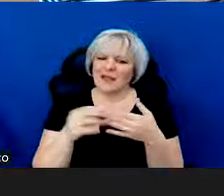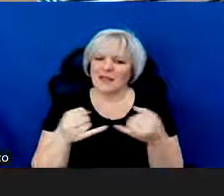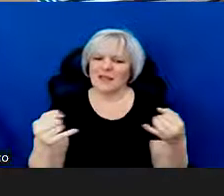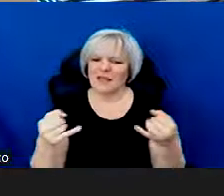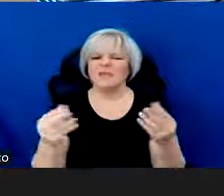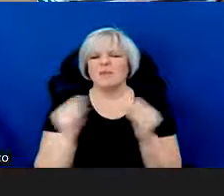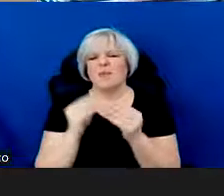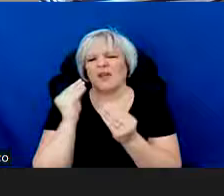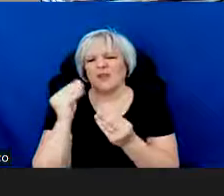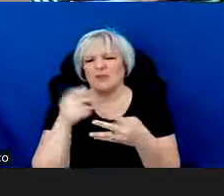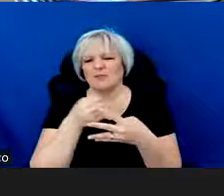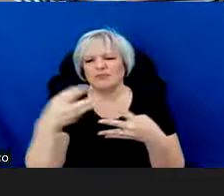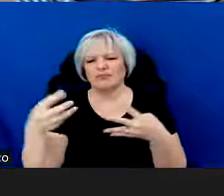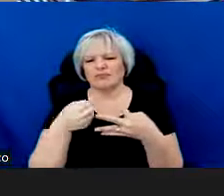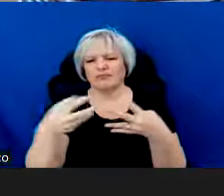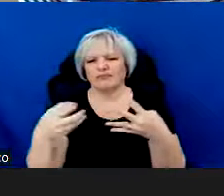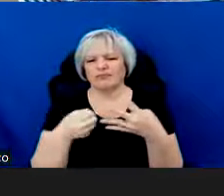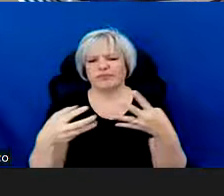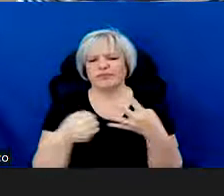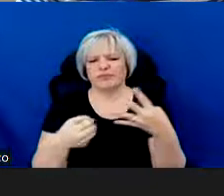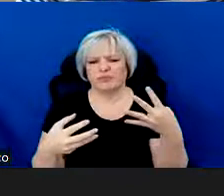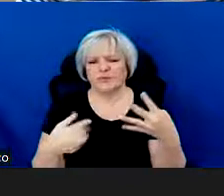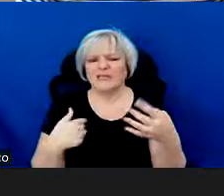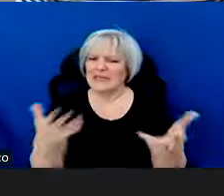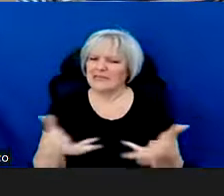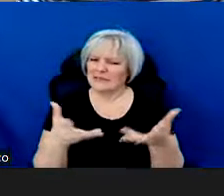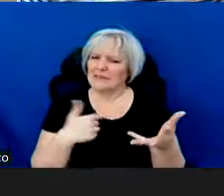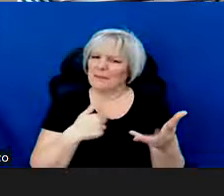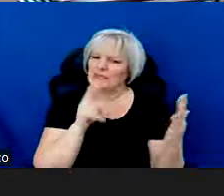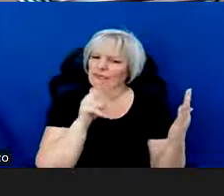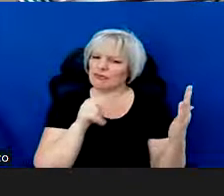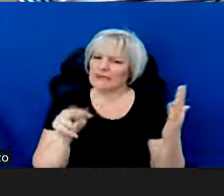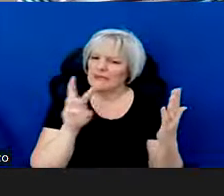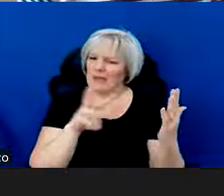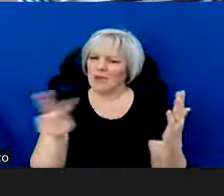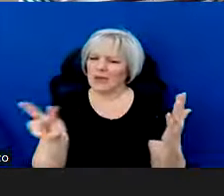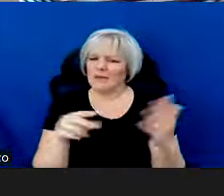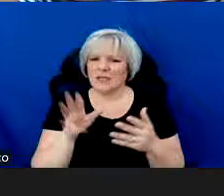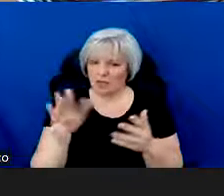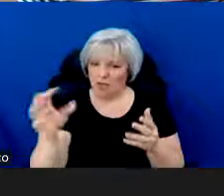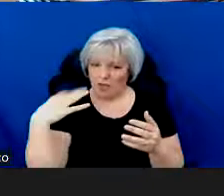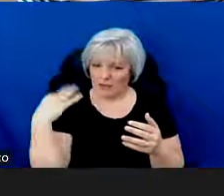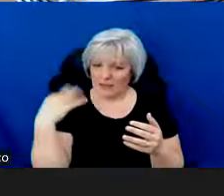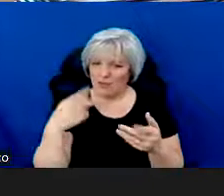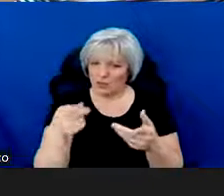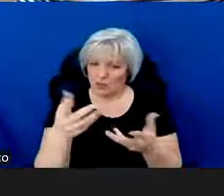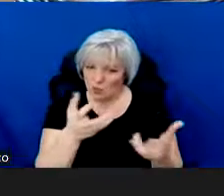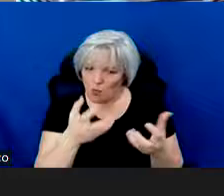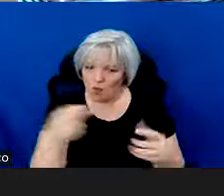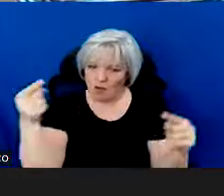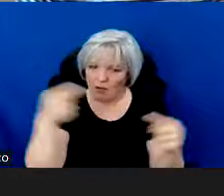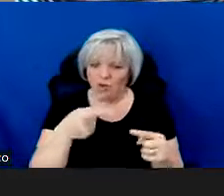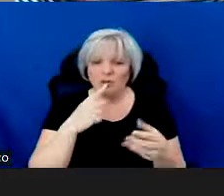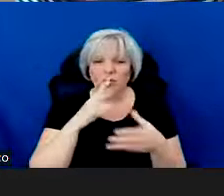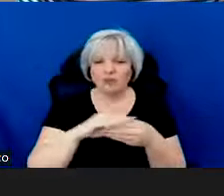information on each of these criteria points, and I encourage you to review them and consider how your application, including your narrative